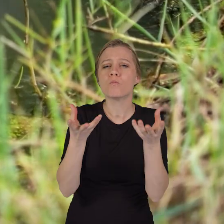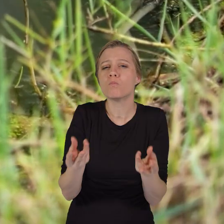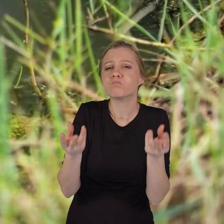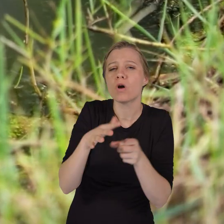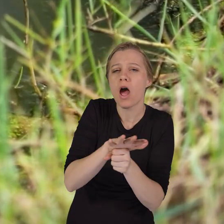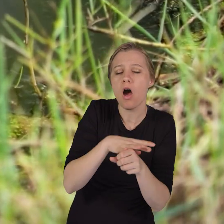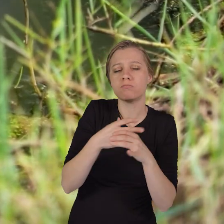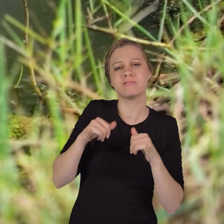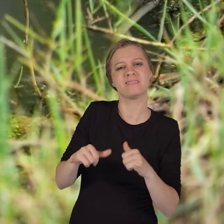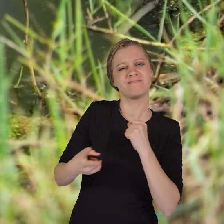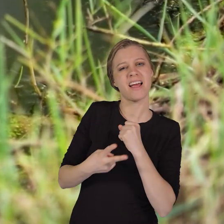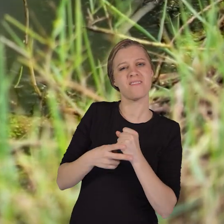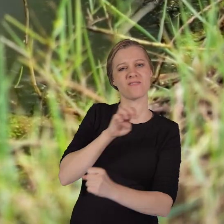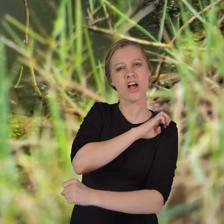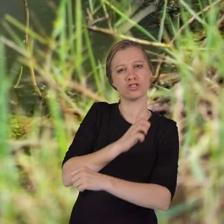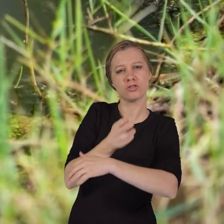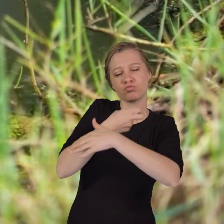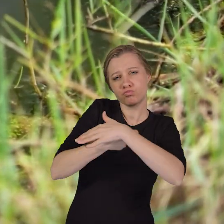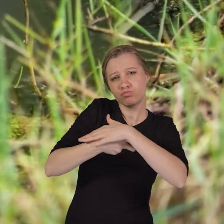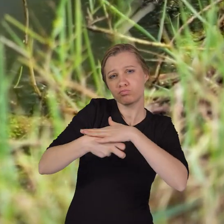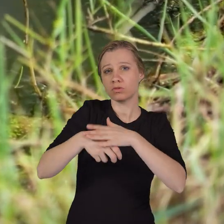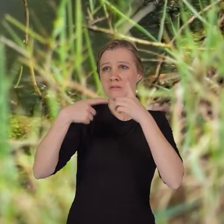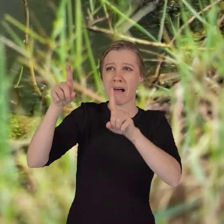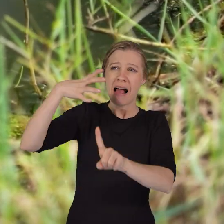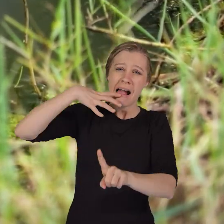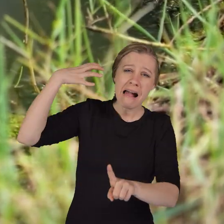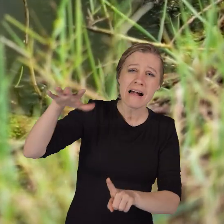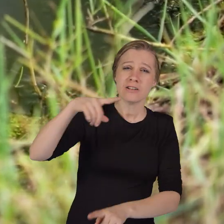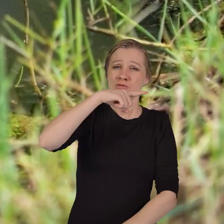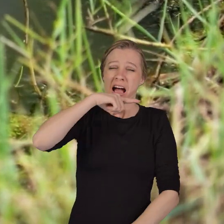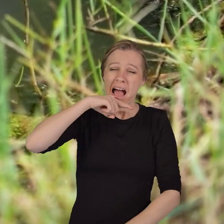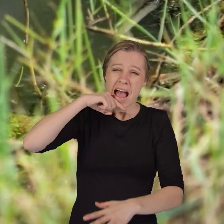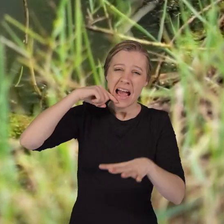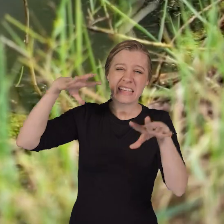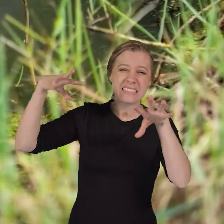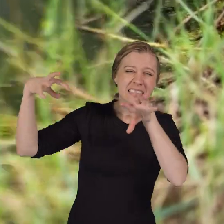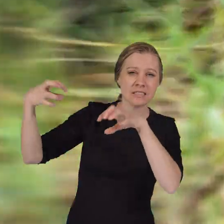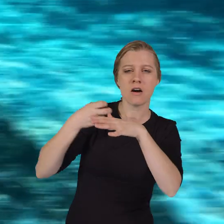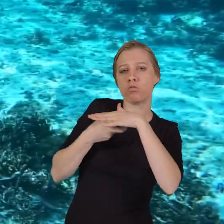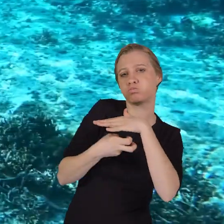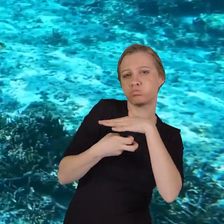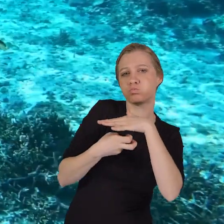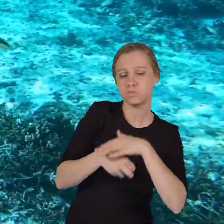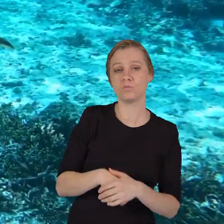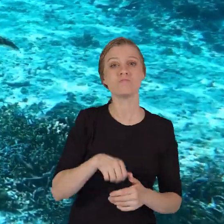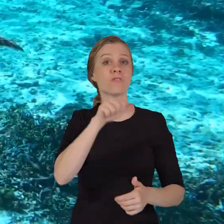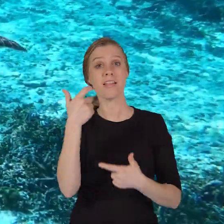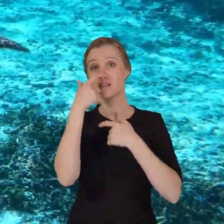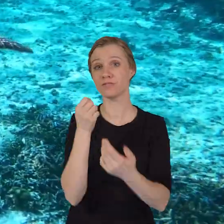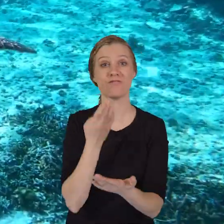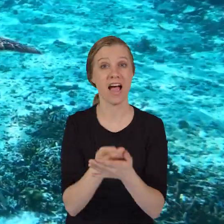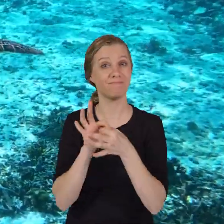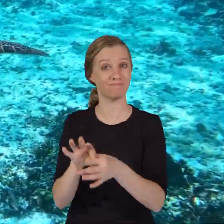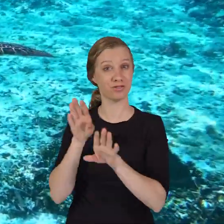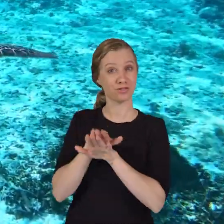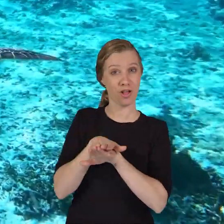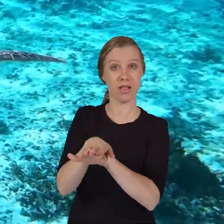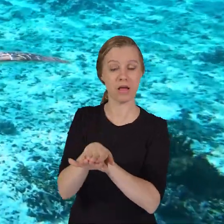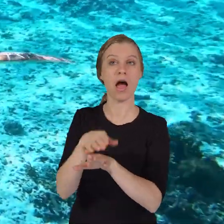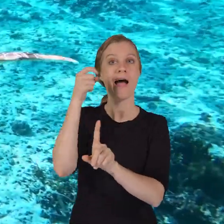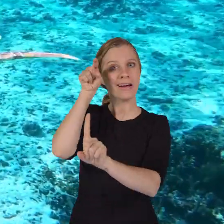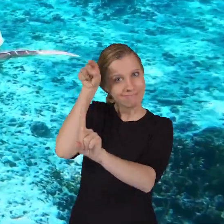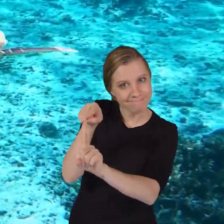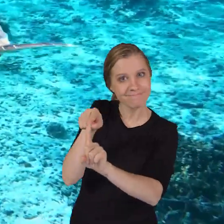moist areas to conserve energy and survive periods of extreme heat or drought. Another interesting fact about turtles,